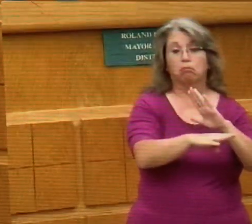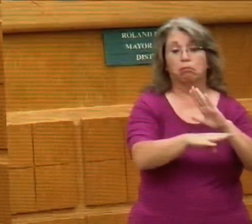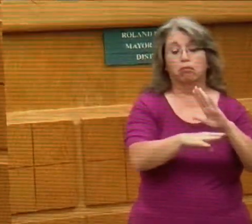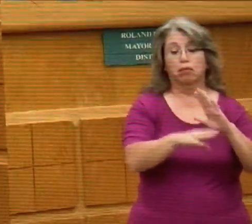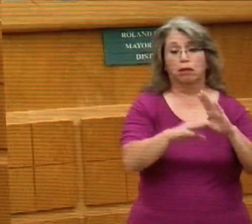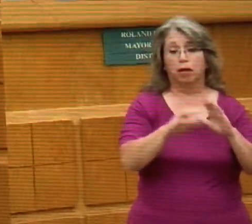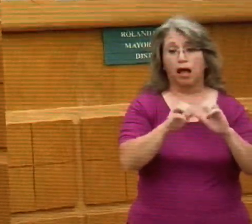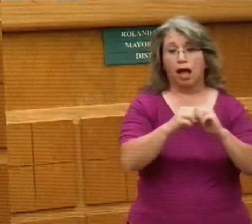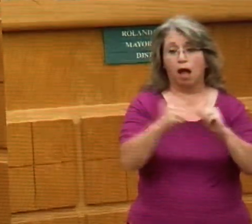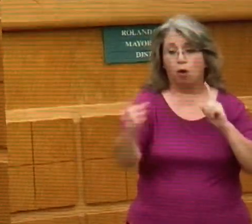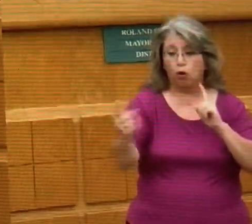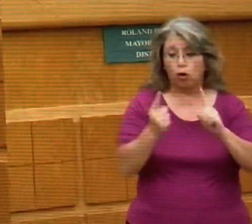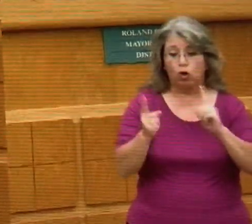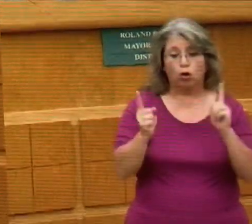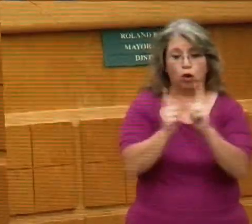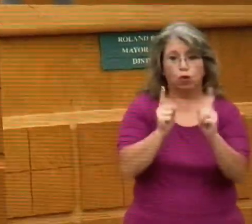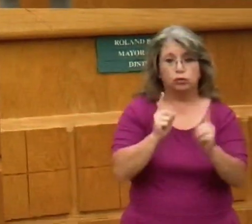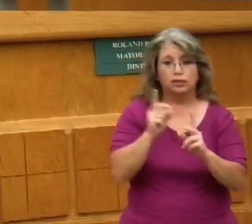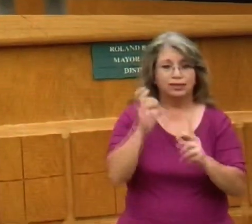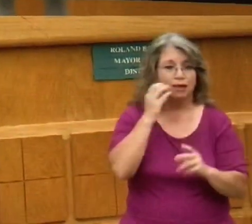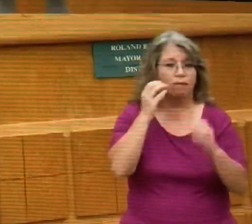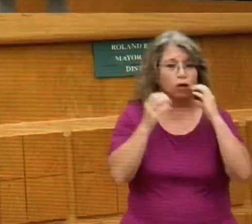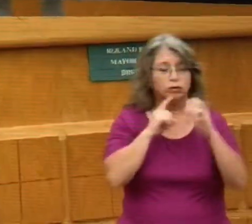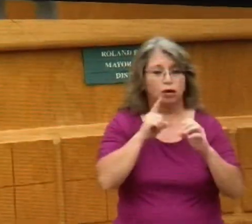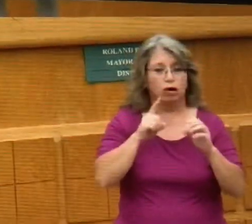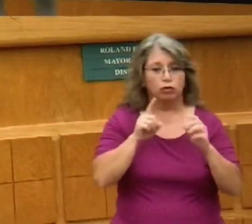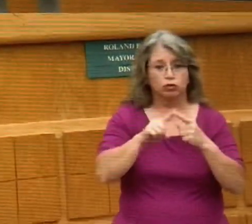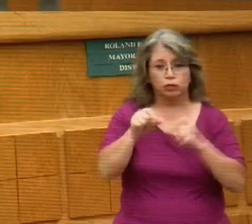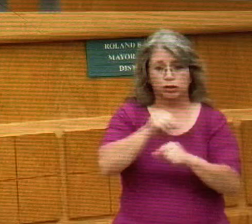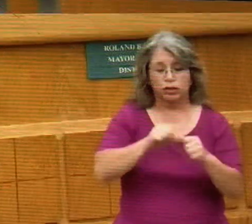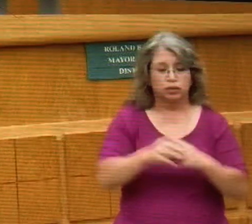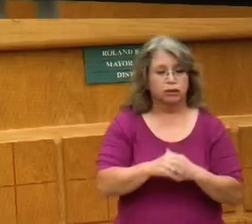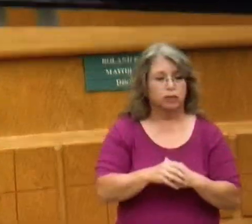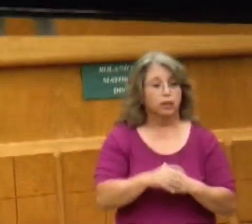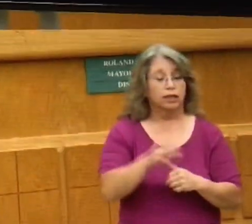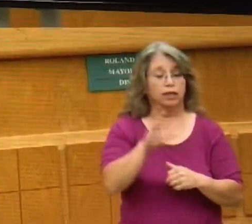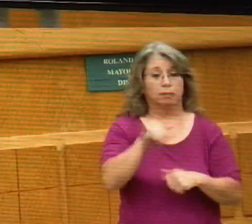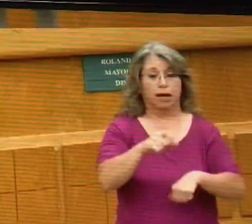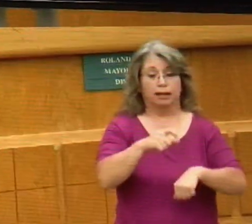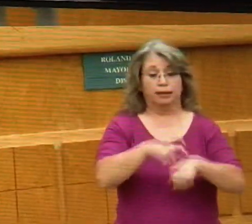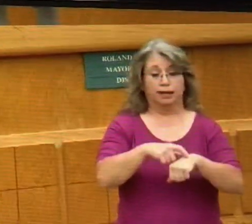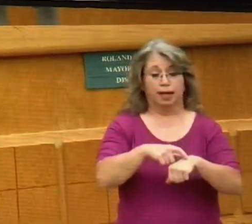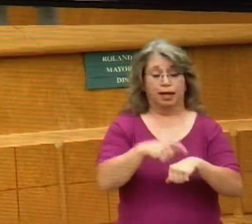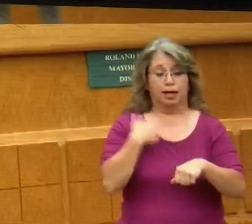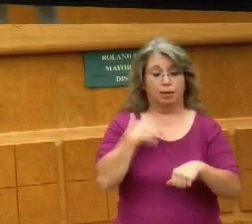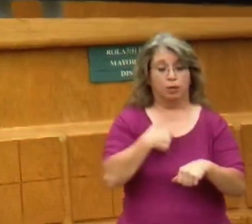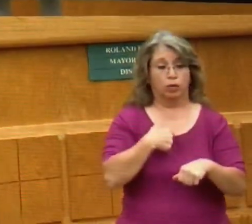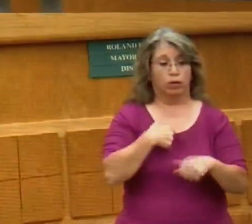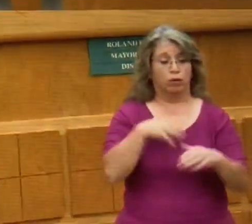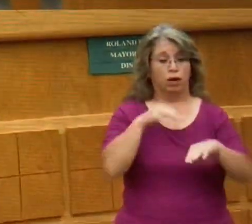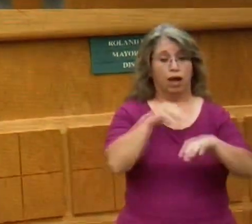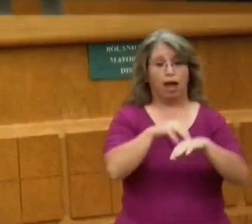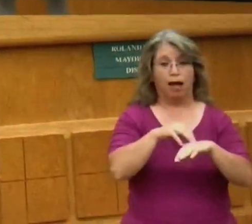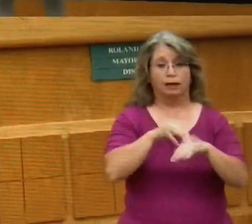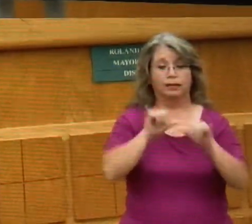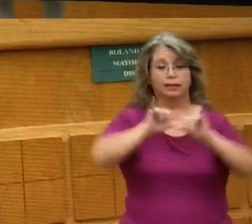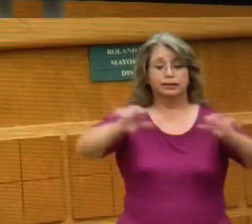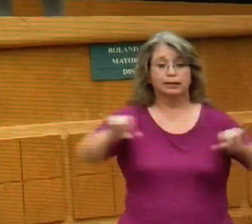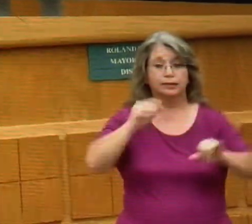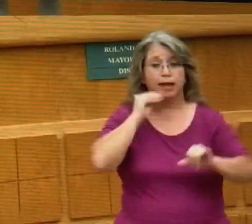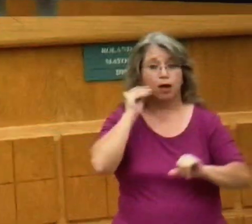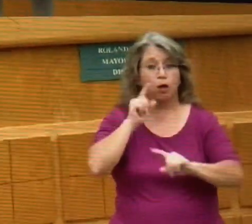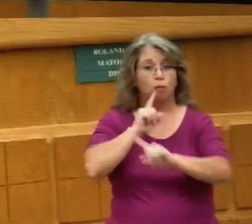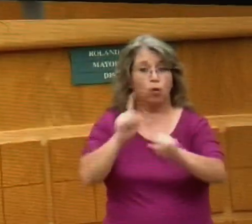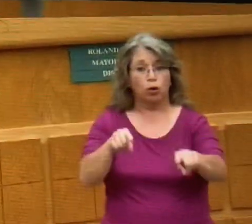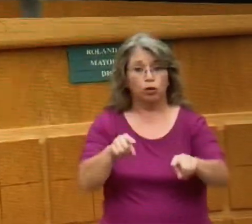close they're coming together. So by the time we got to the stay-at-home order, we were already at a low point in the